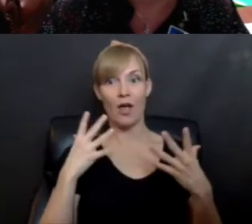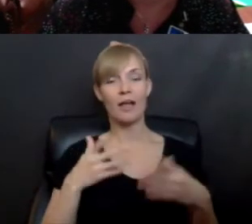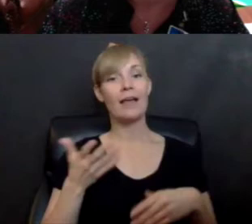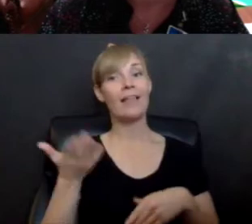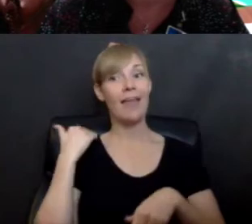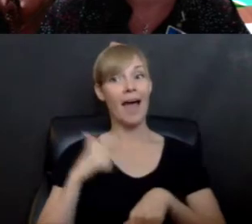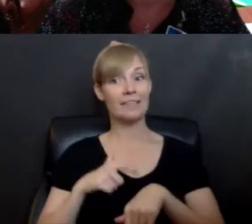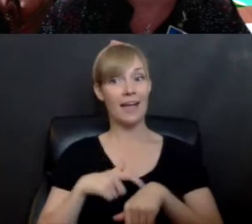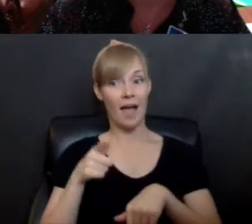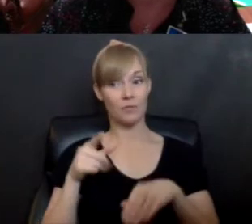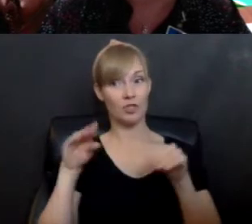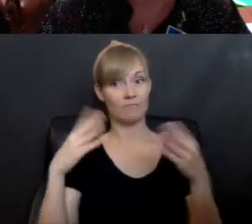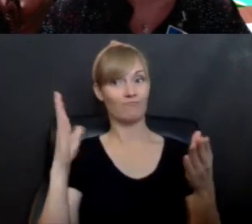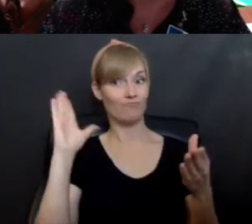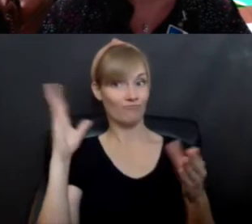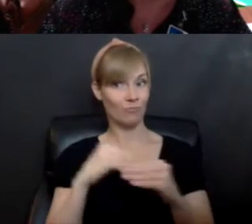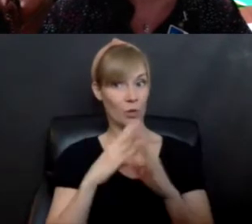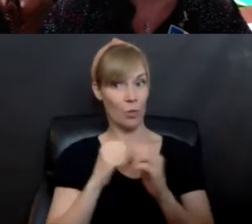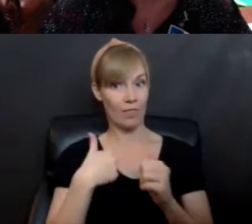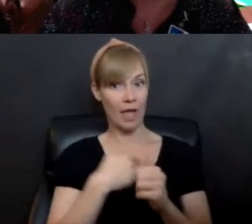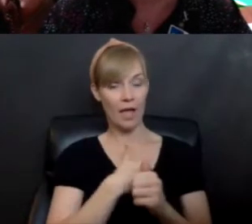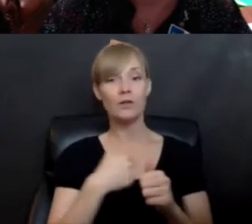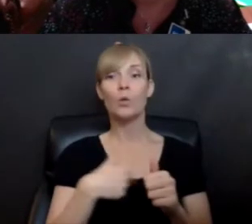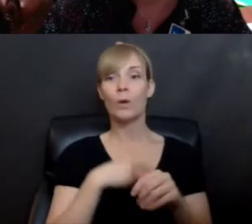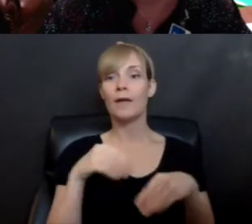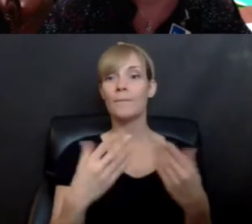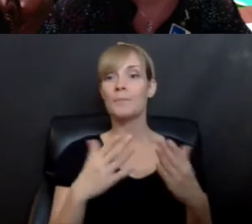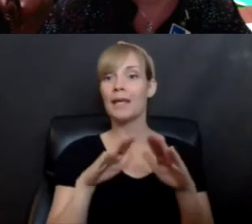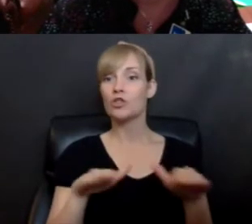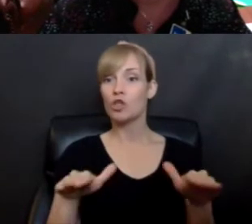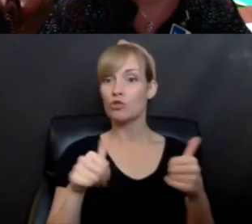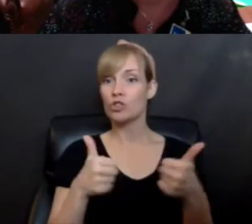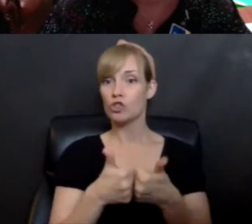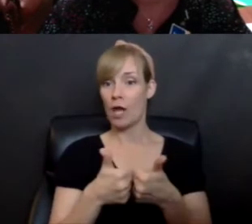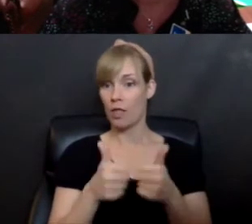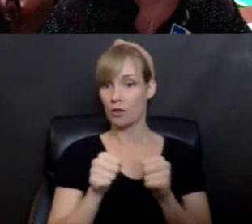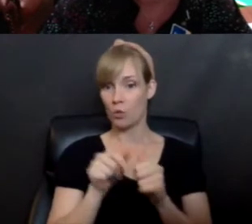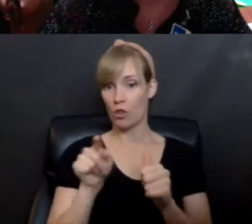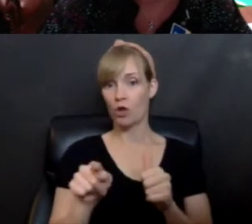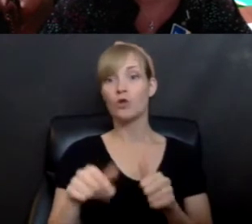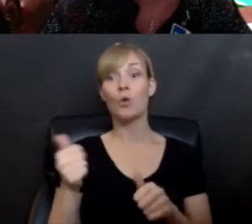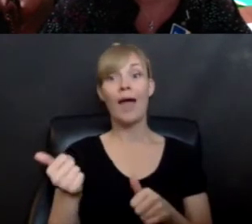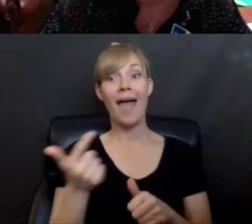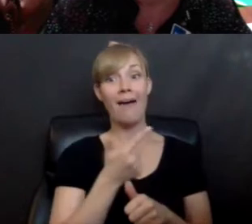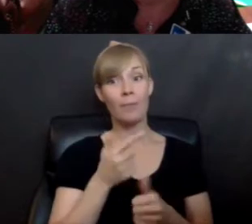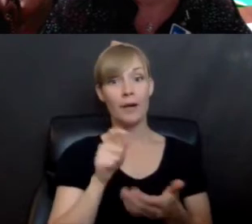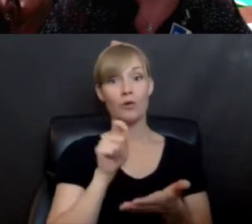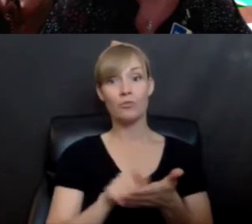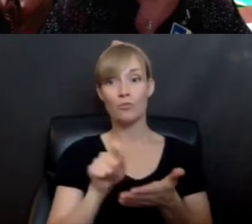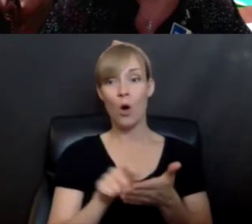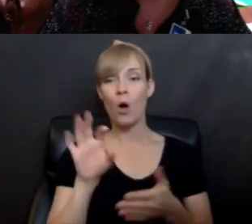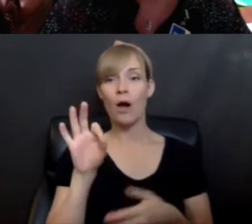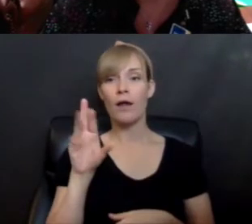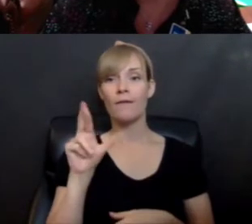did a webinar with us, we did a children's challenge with her where we had everybody write a fractured fairy tale.